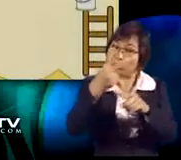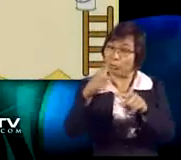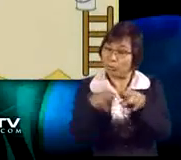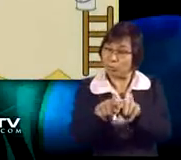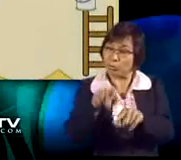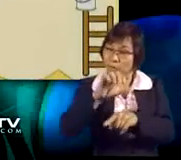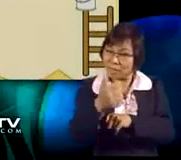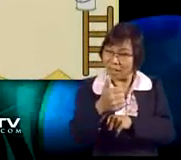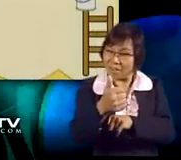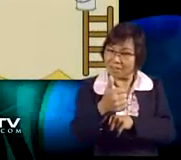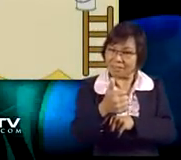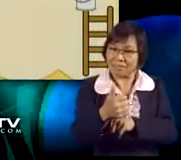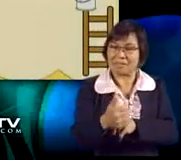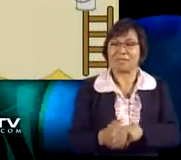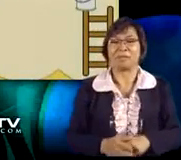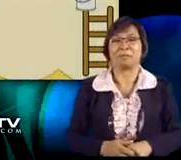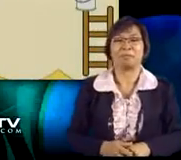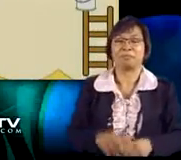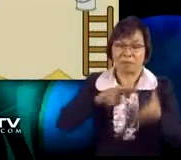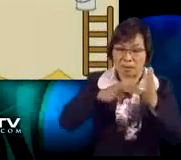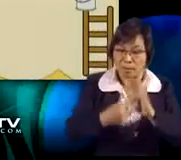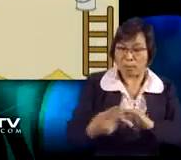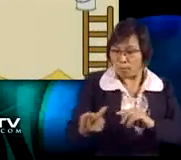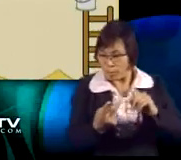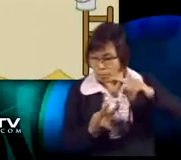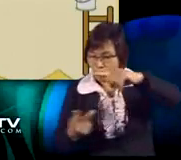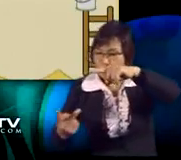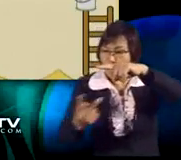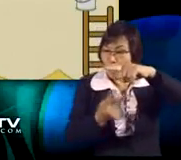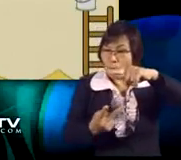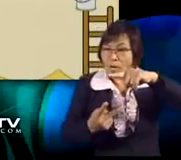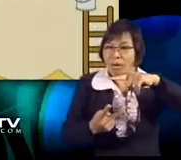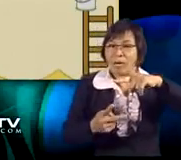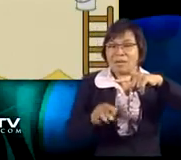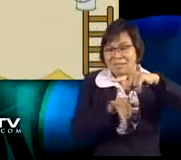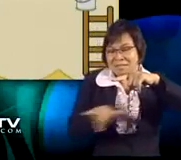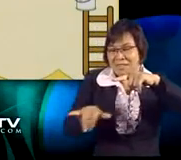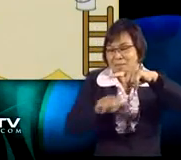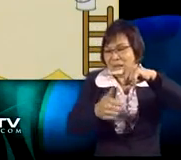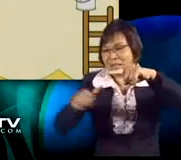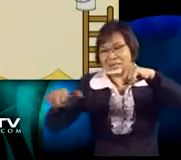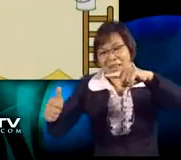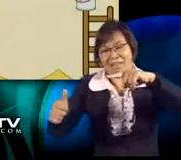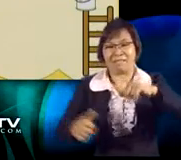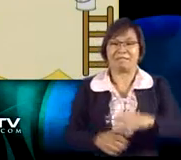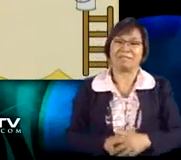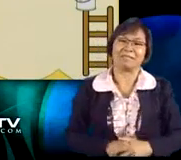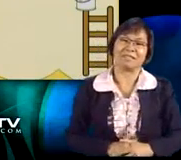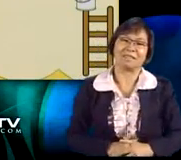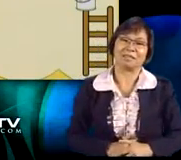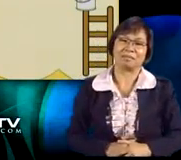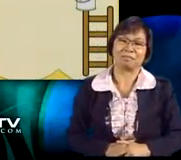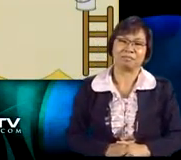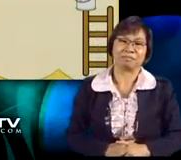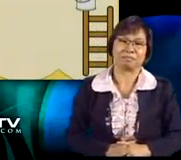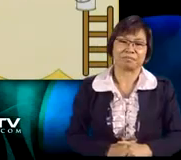I got it! If we multiply 5 by 2, we get 10. That means both the fractions will